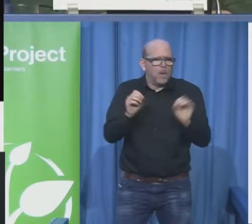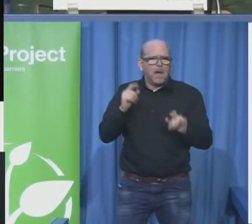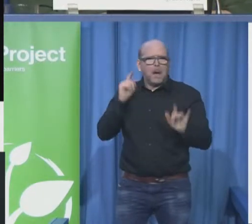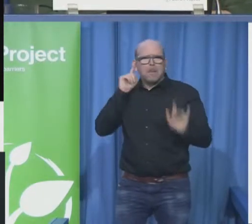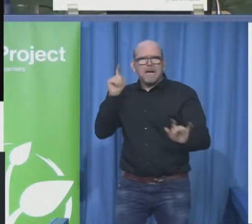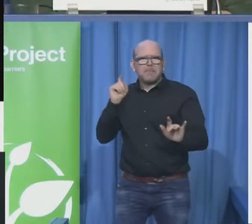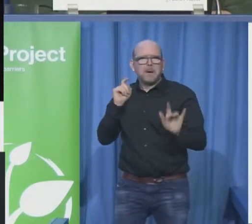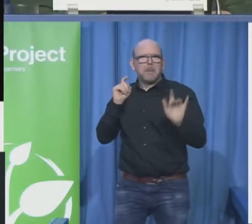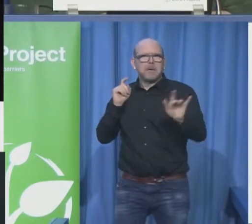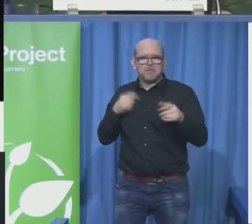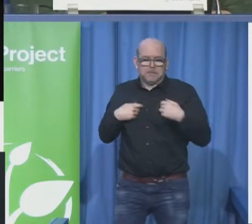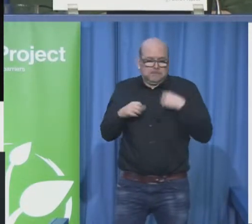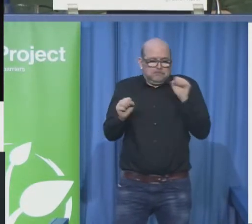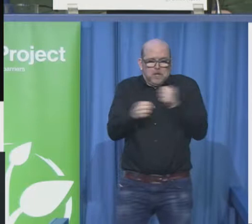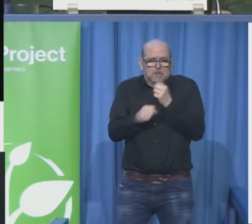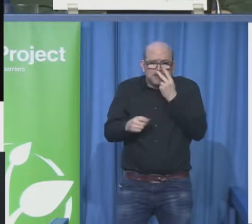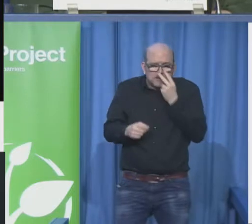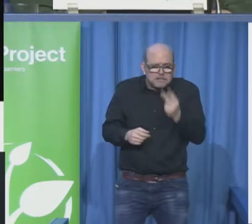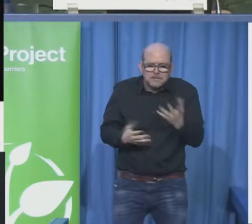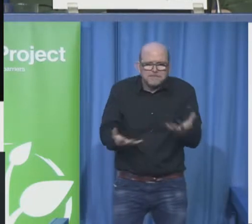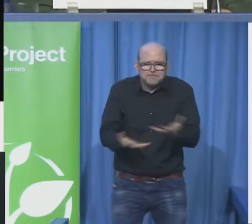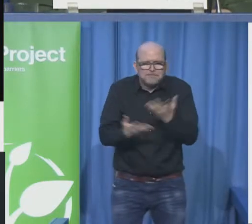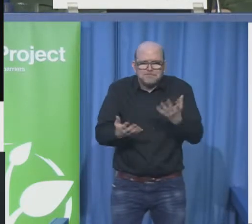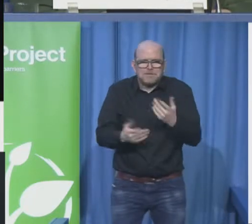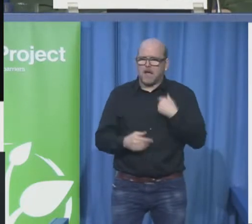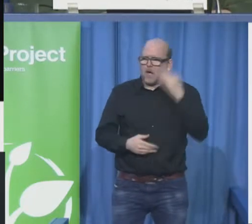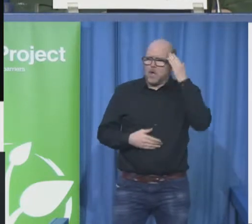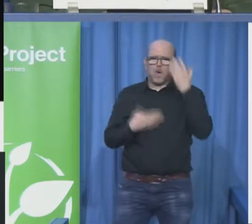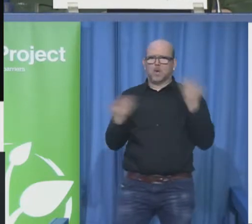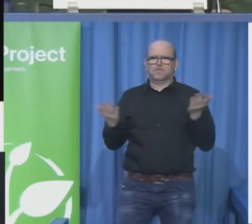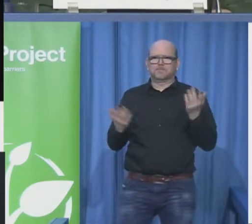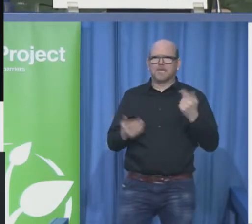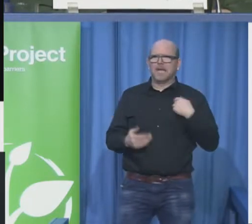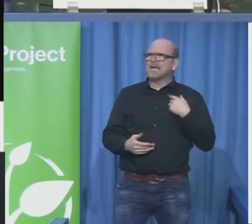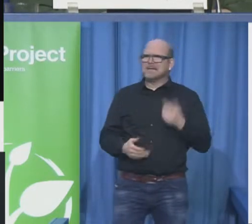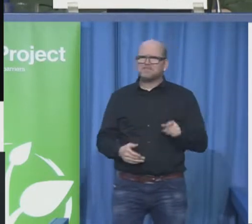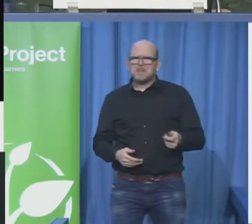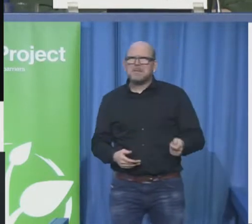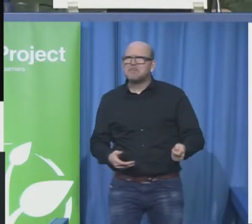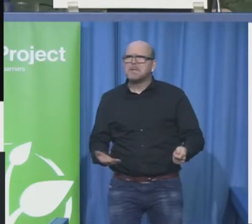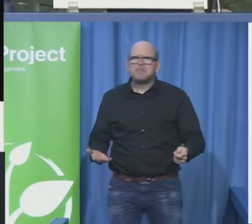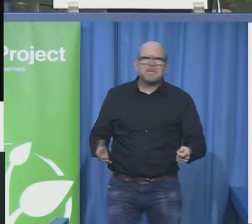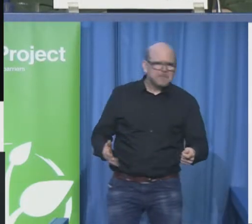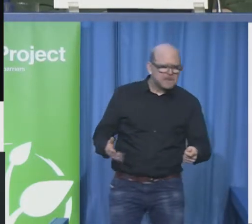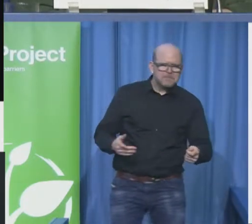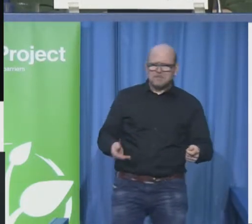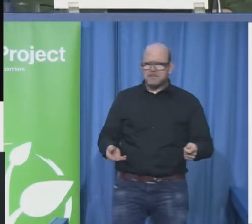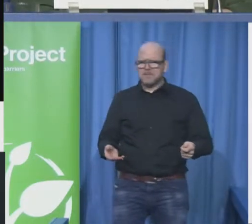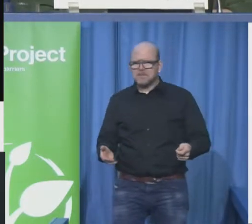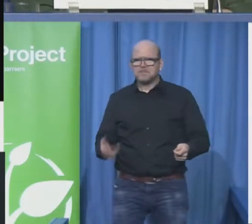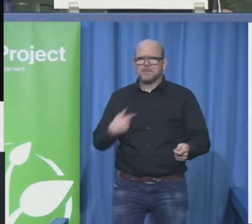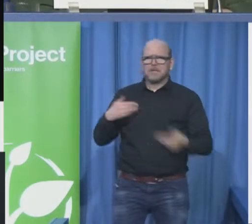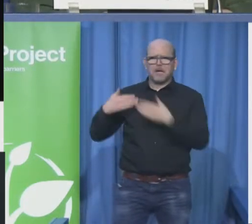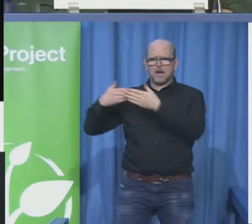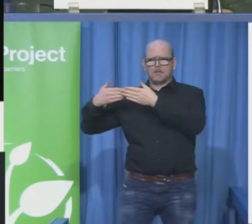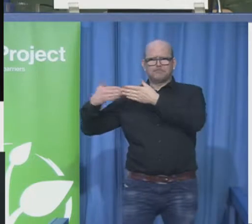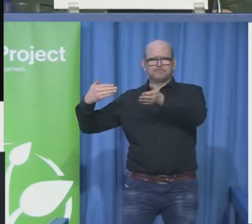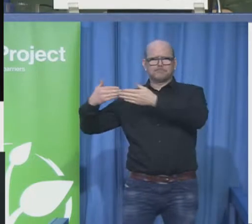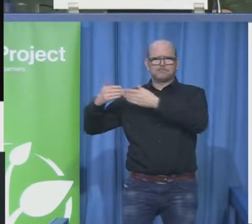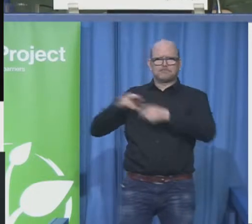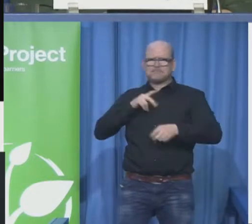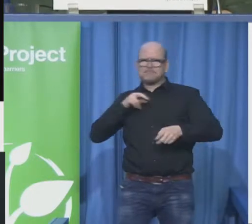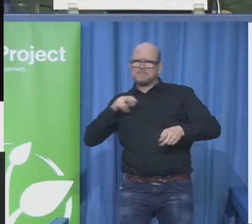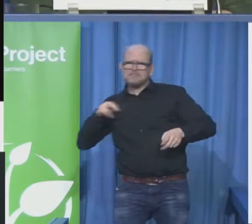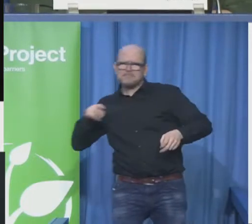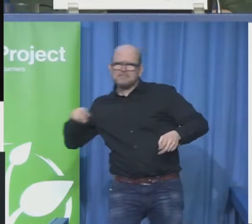door open out here and as you fire the door open out here it says door open do you think